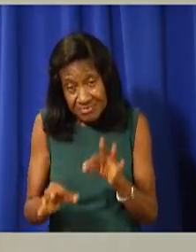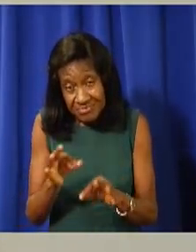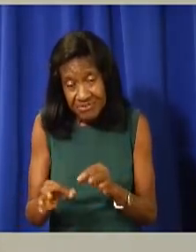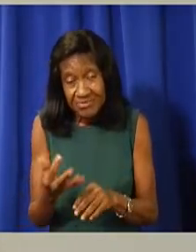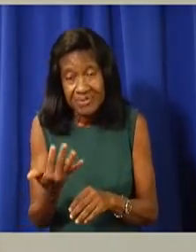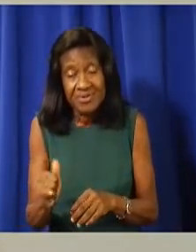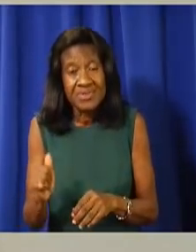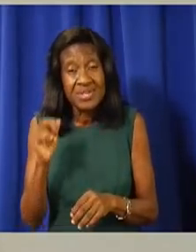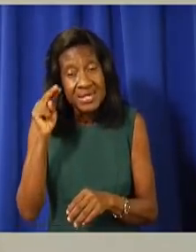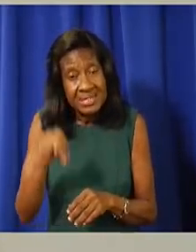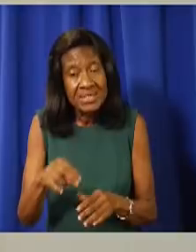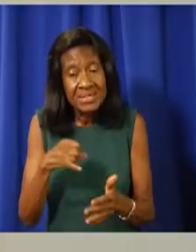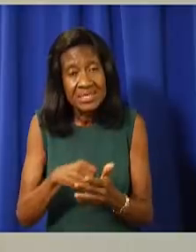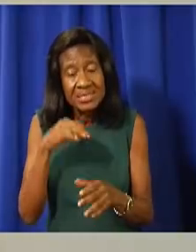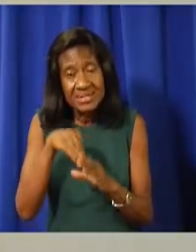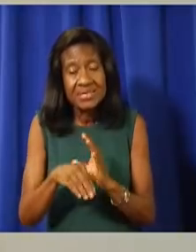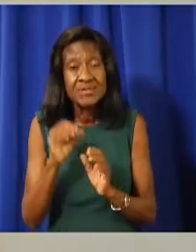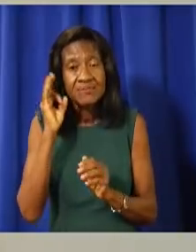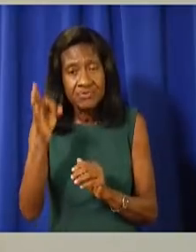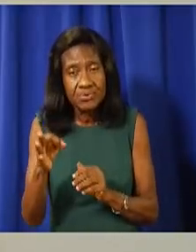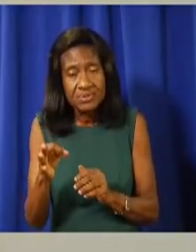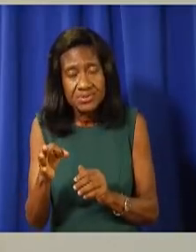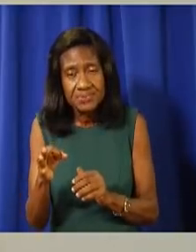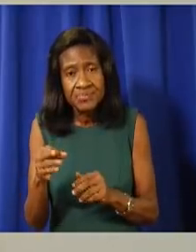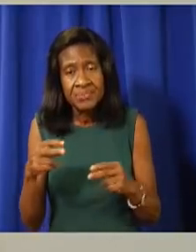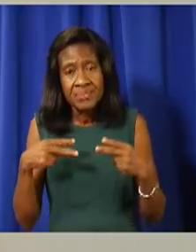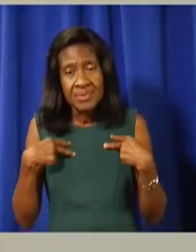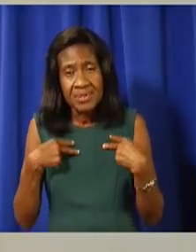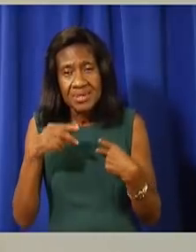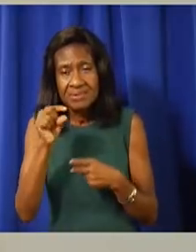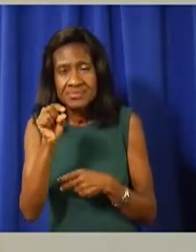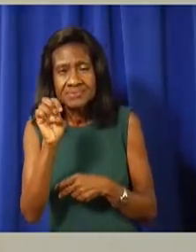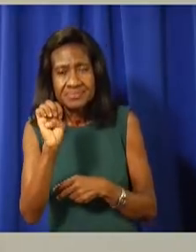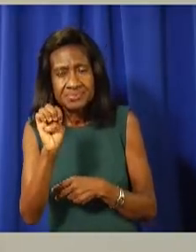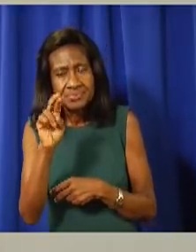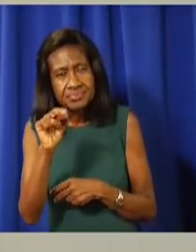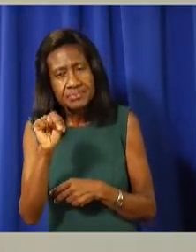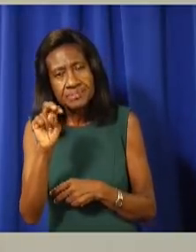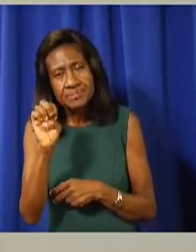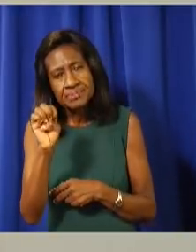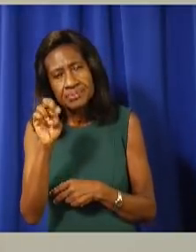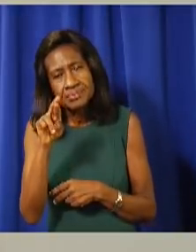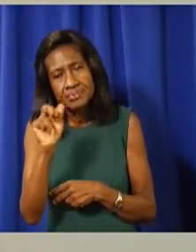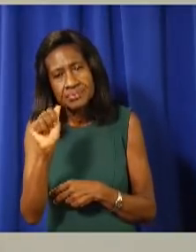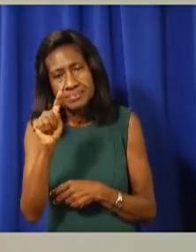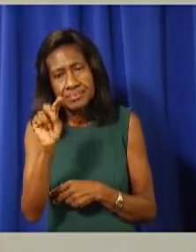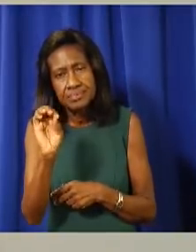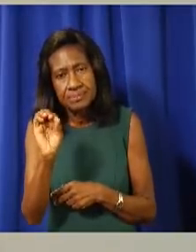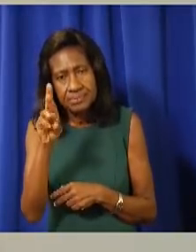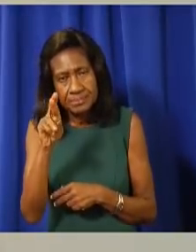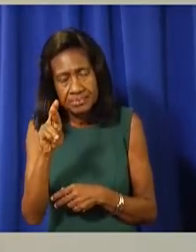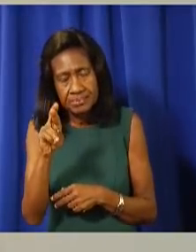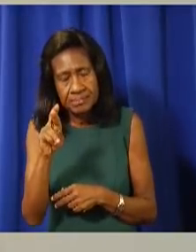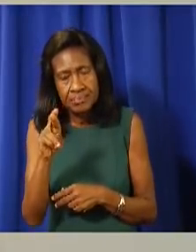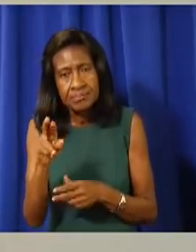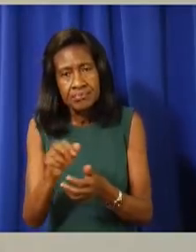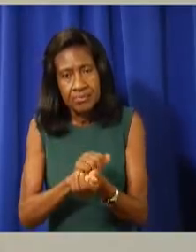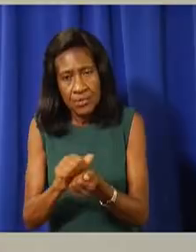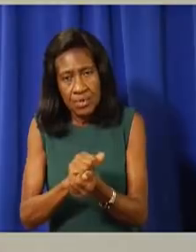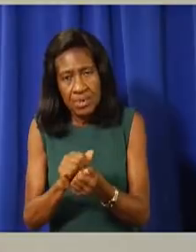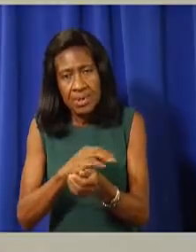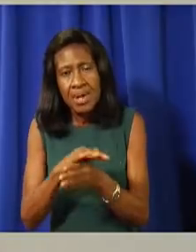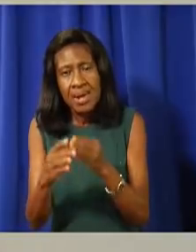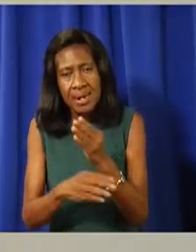on. Assets including a standby generator and mobile handwashing basins were relocated